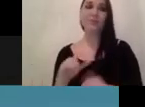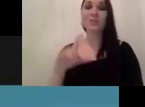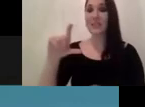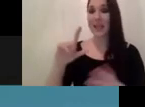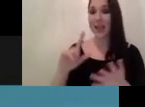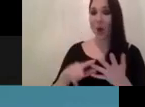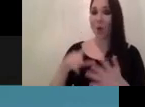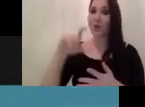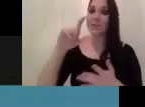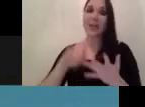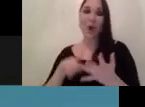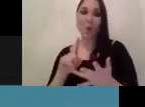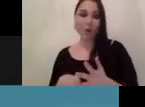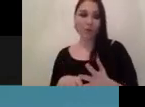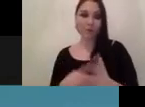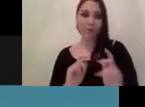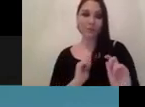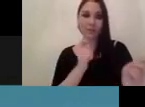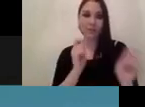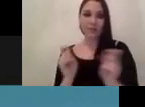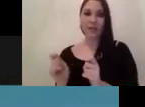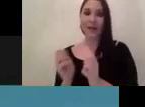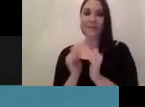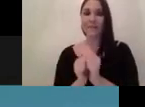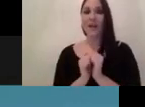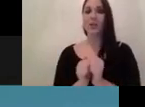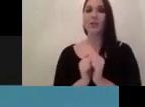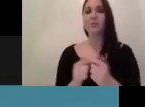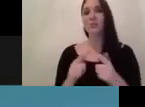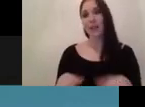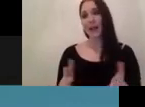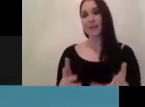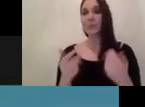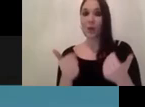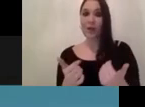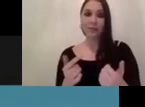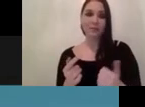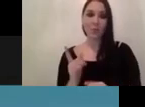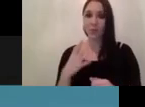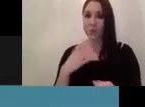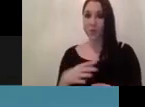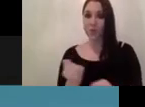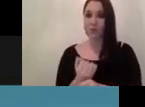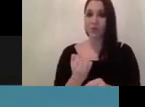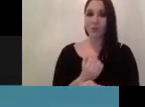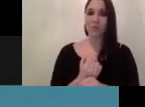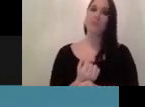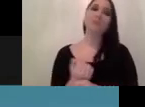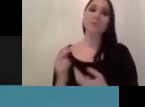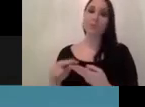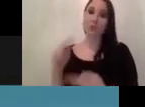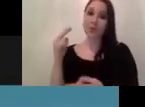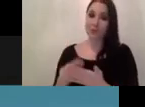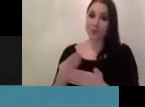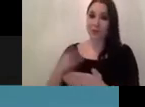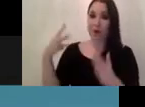then you assign certain values like okay we want to what do we want to do do we want to increase revenue do we want to cut